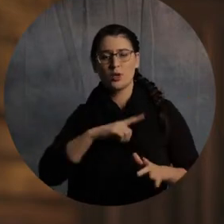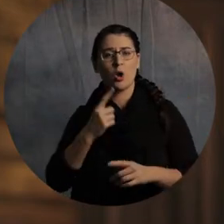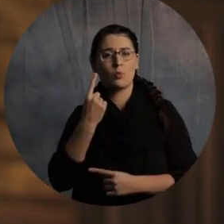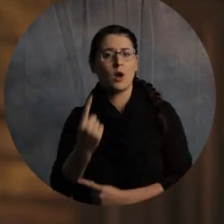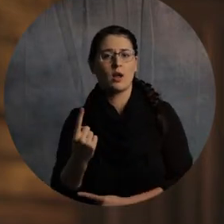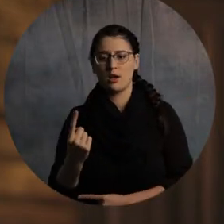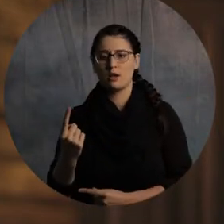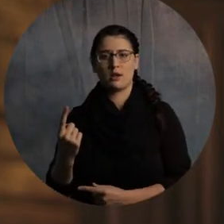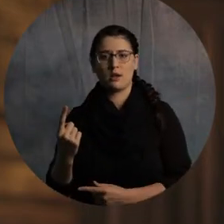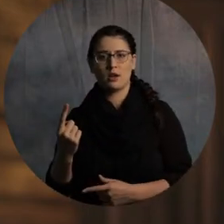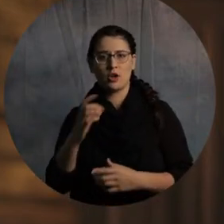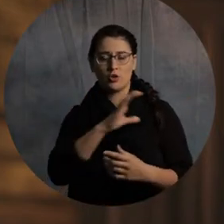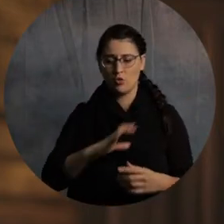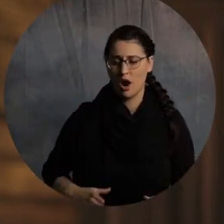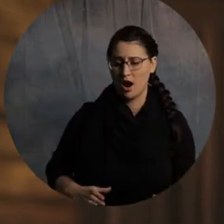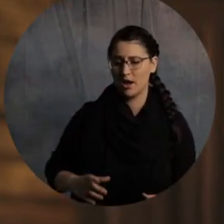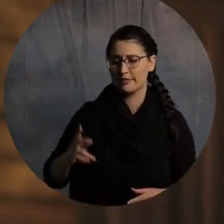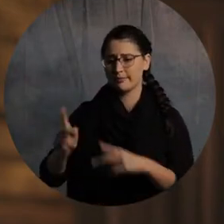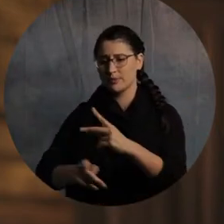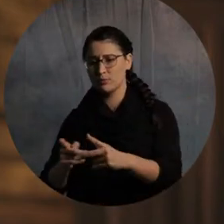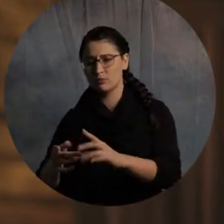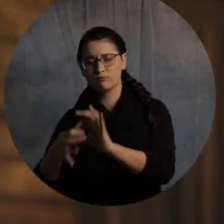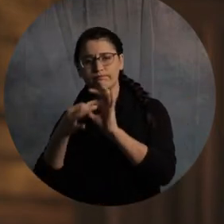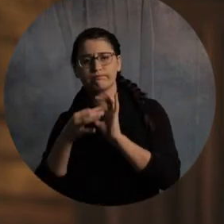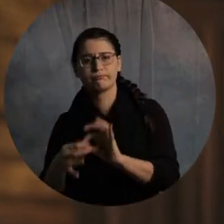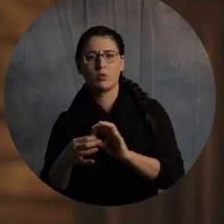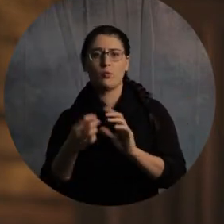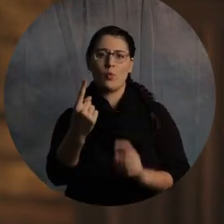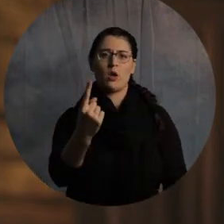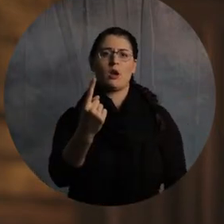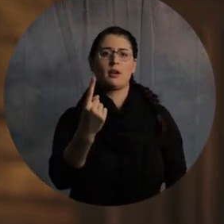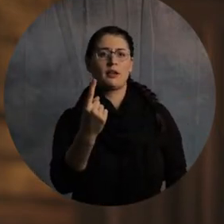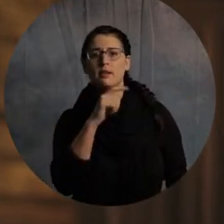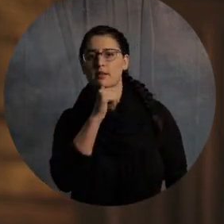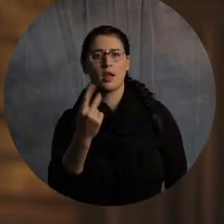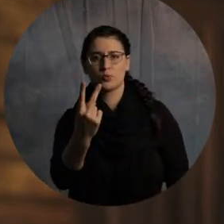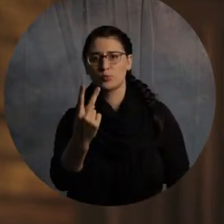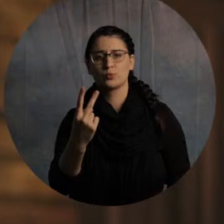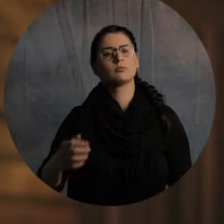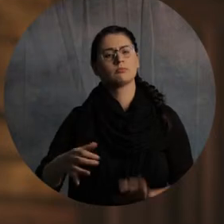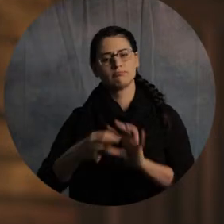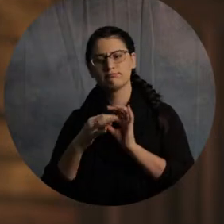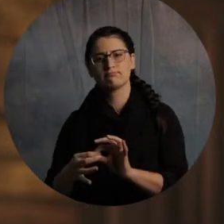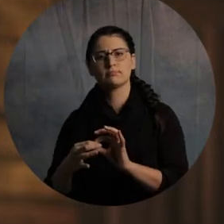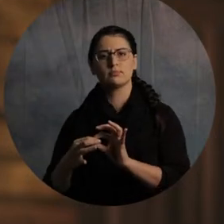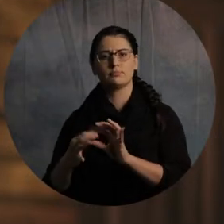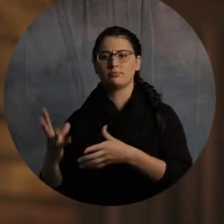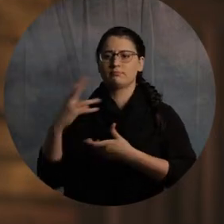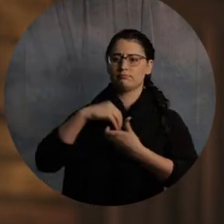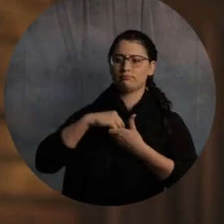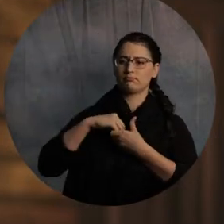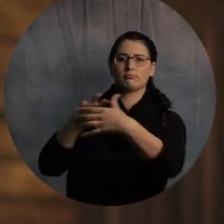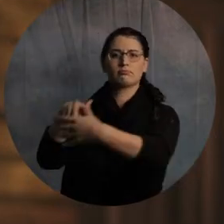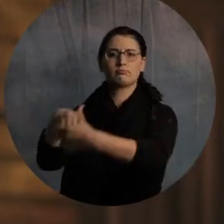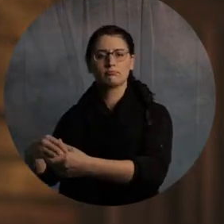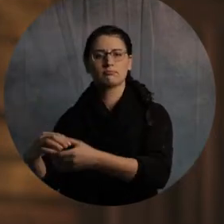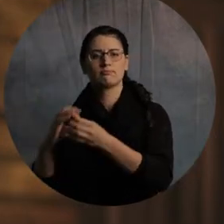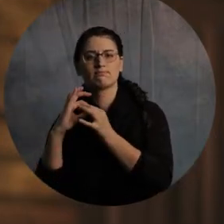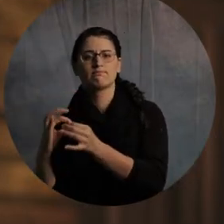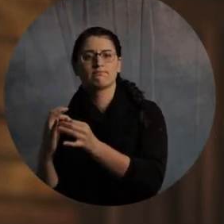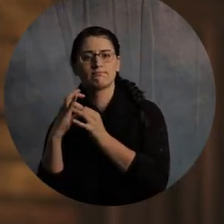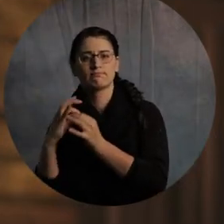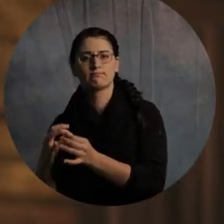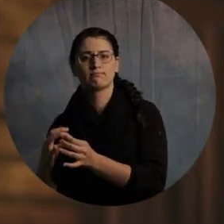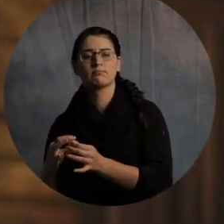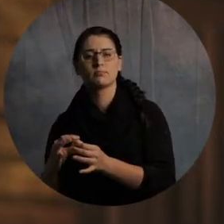So in the Old Testament, you see a people that are laboring to serve God, that are working their rear ends off to try to obey the law. Well,